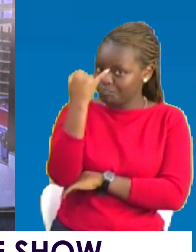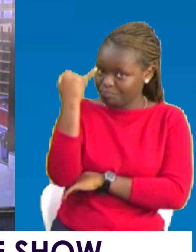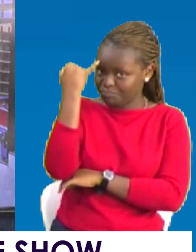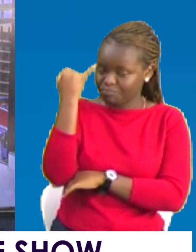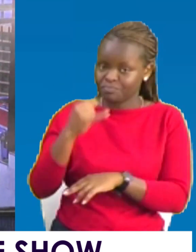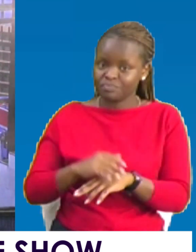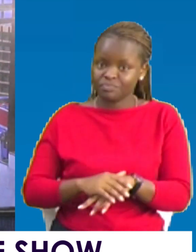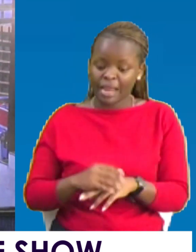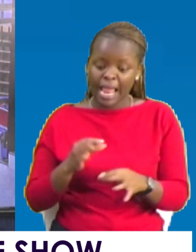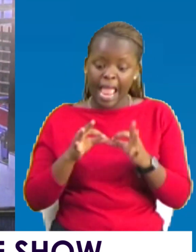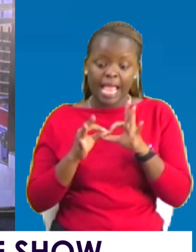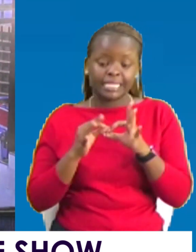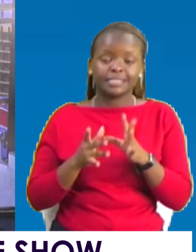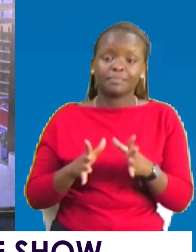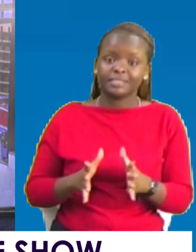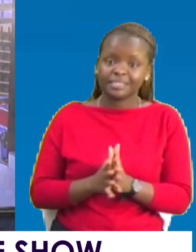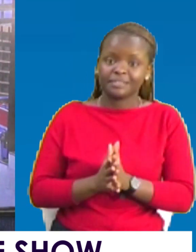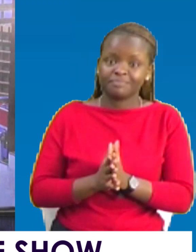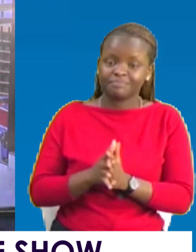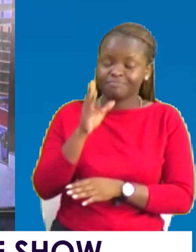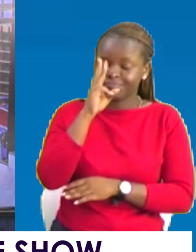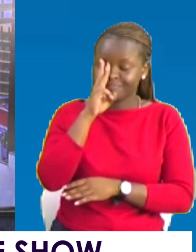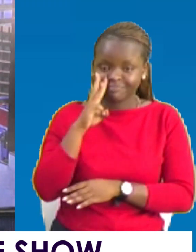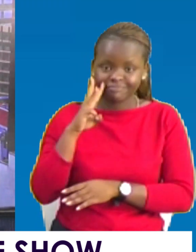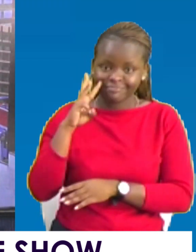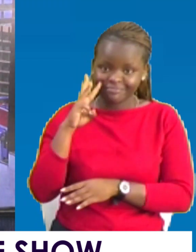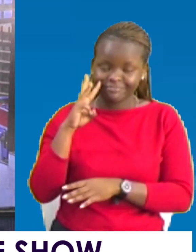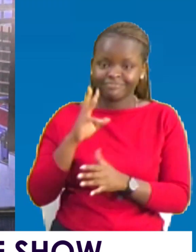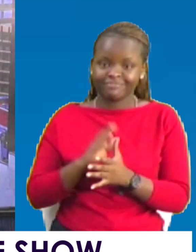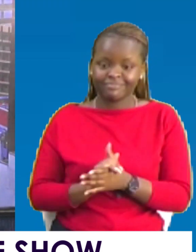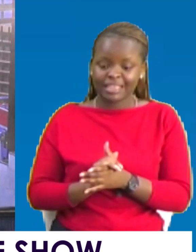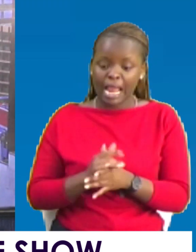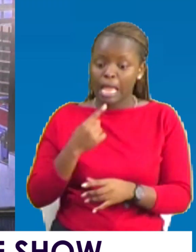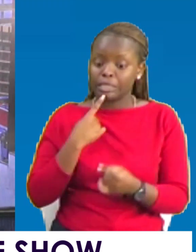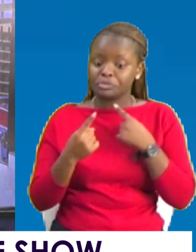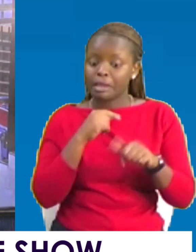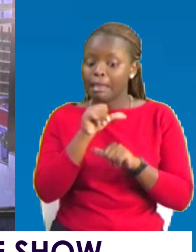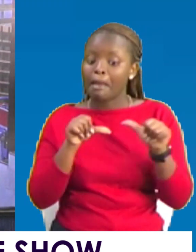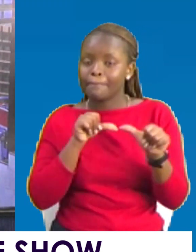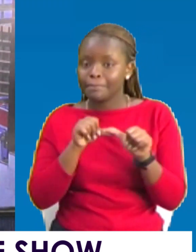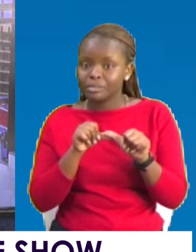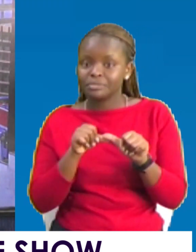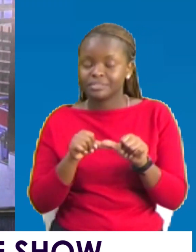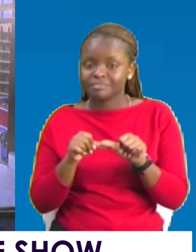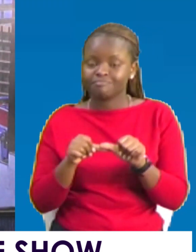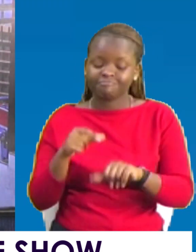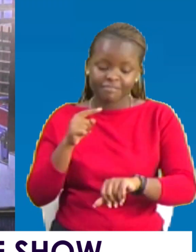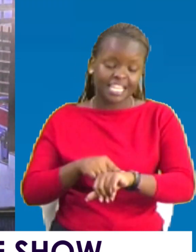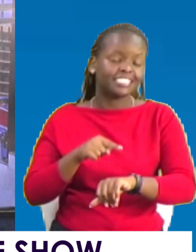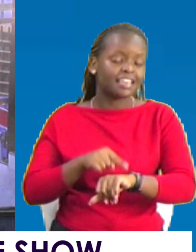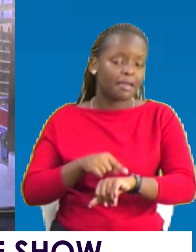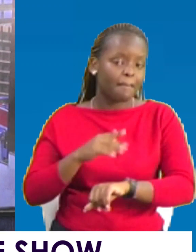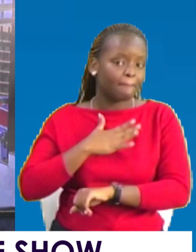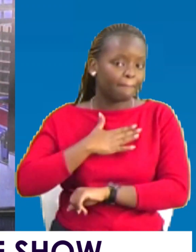and my sign language interpreter is Wanja. I'm talking about it is our time